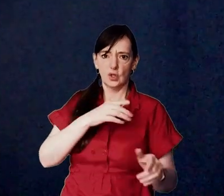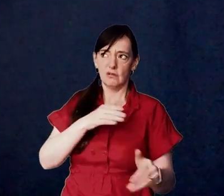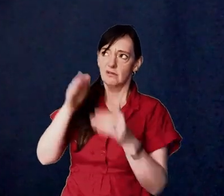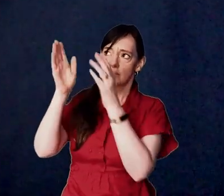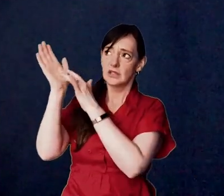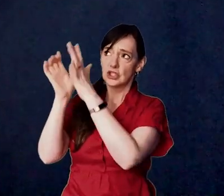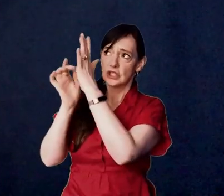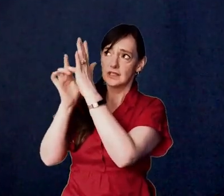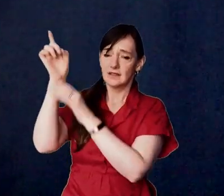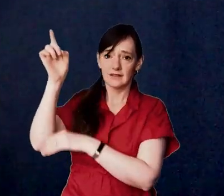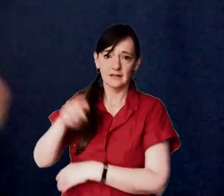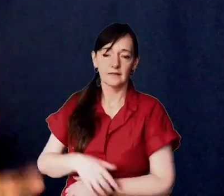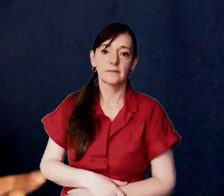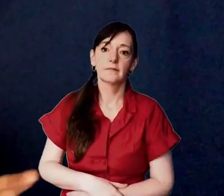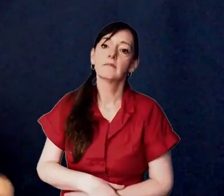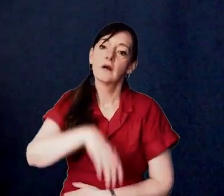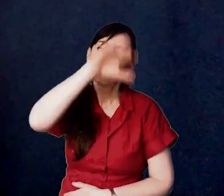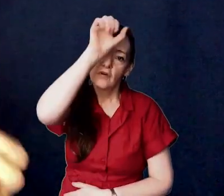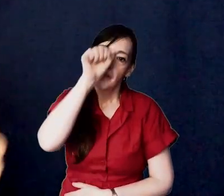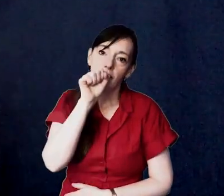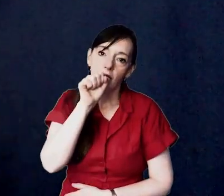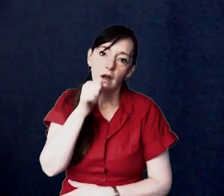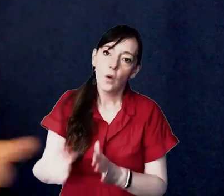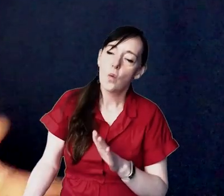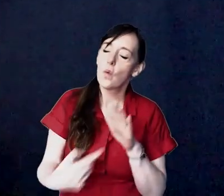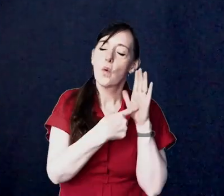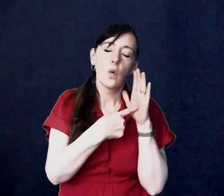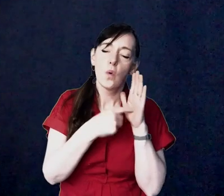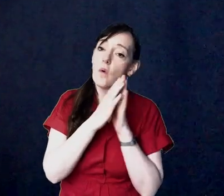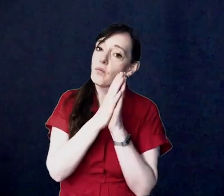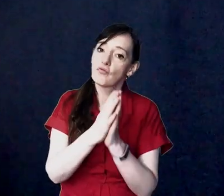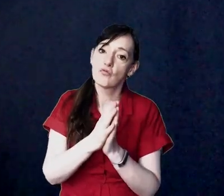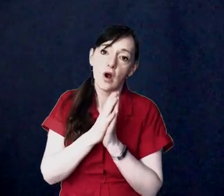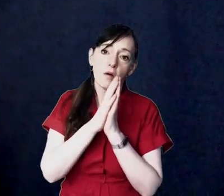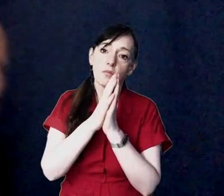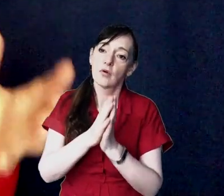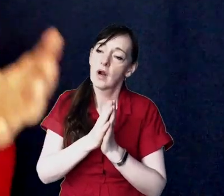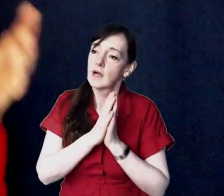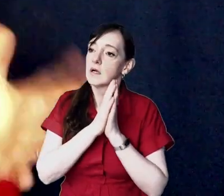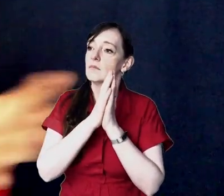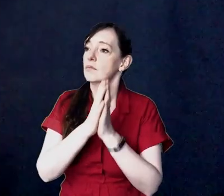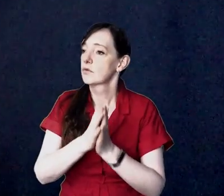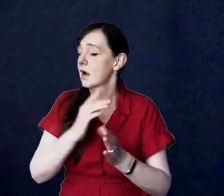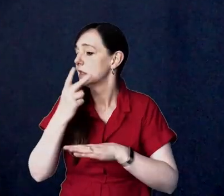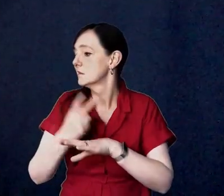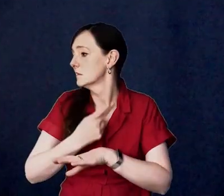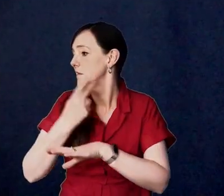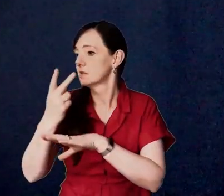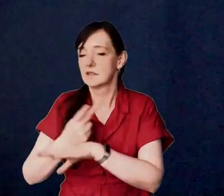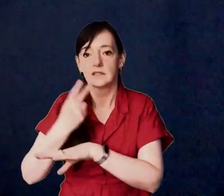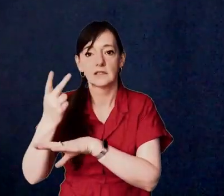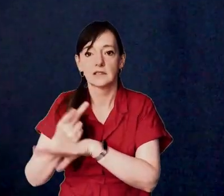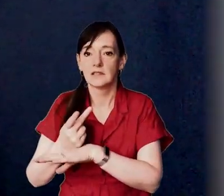somebody else and in all of this remember pray pray pray and pray some more pray for the lord to open up